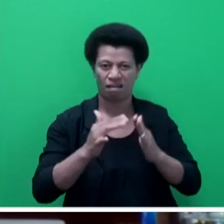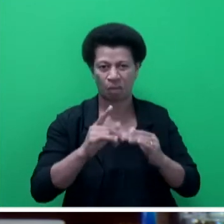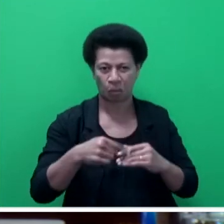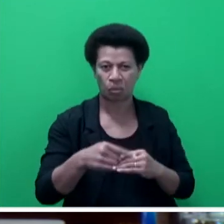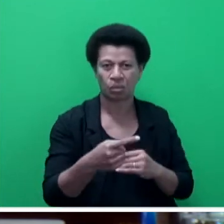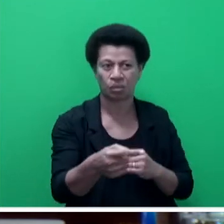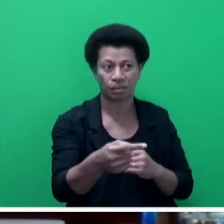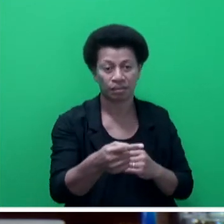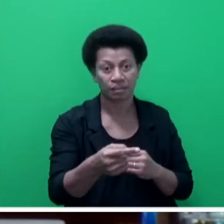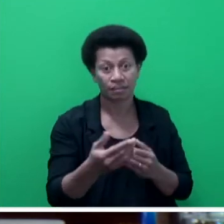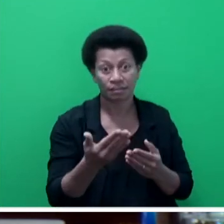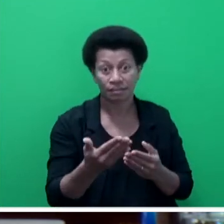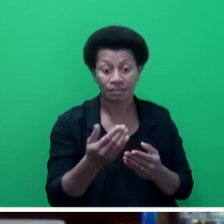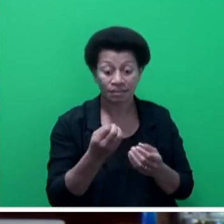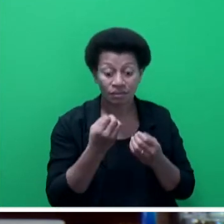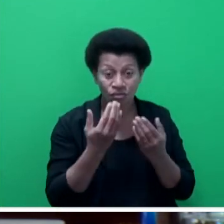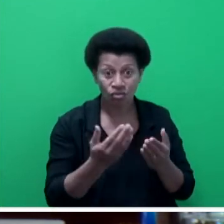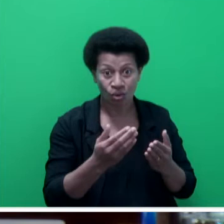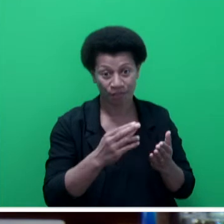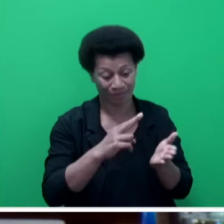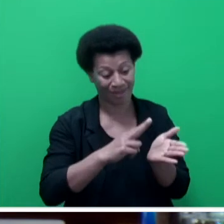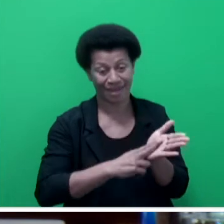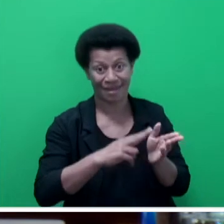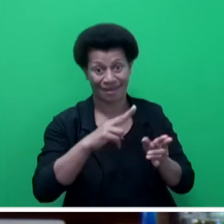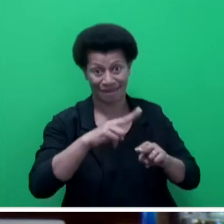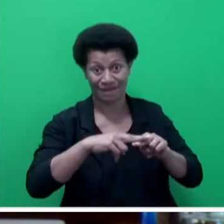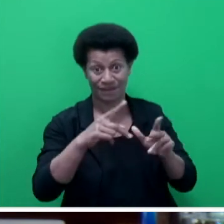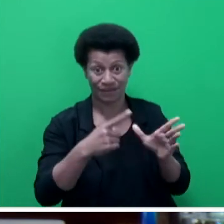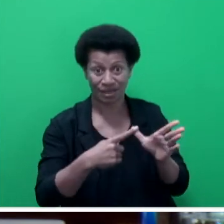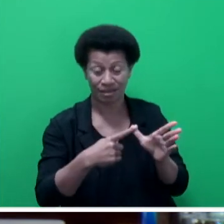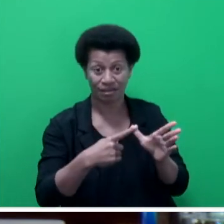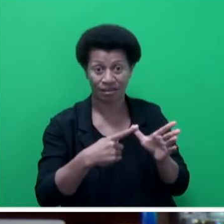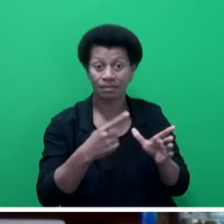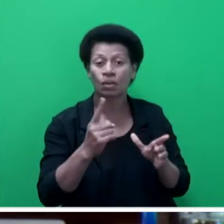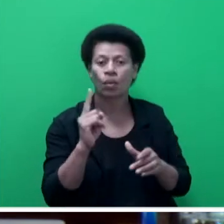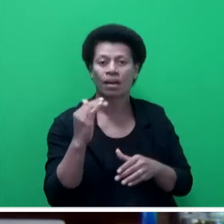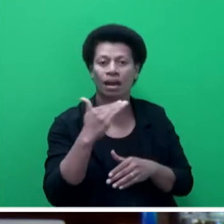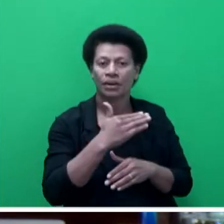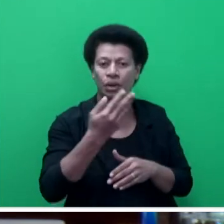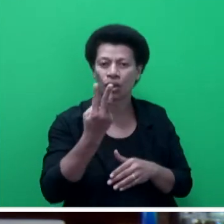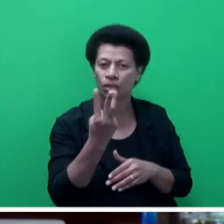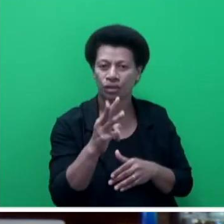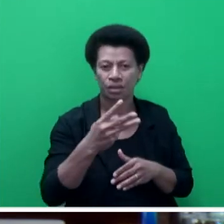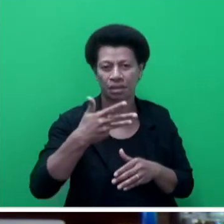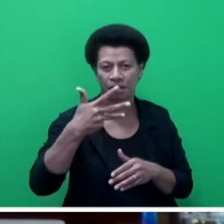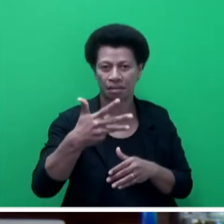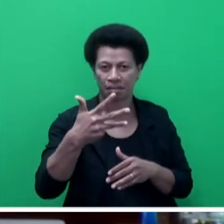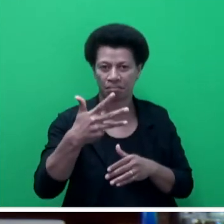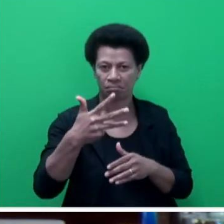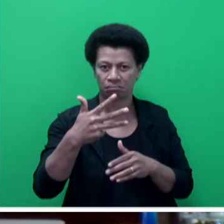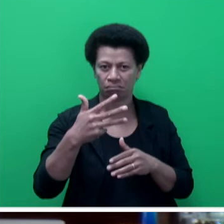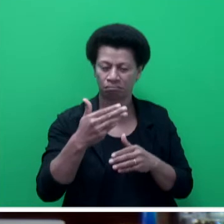indicated that the NFA has responded to an average of 139 structural fires, of which